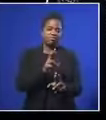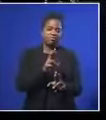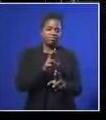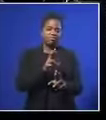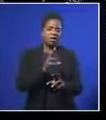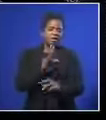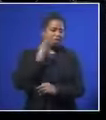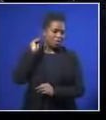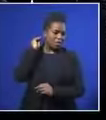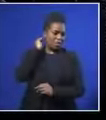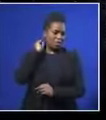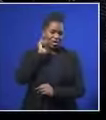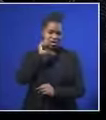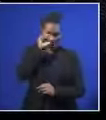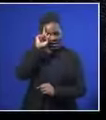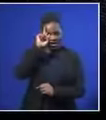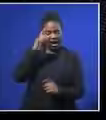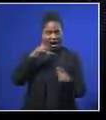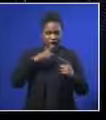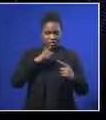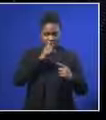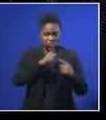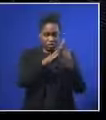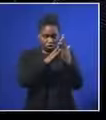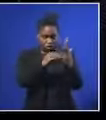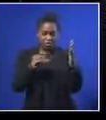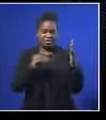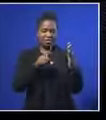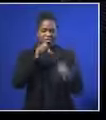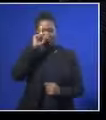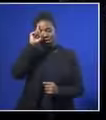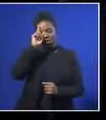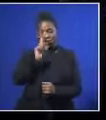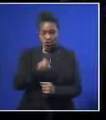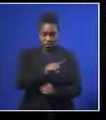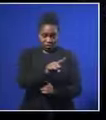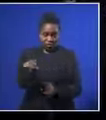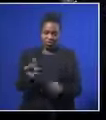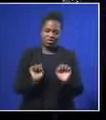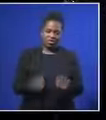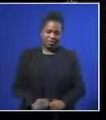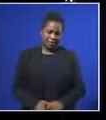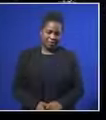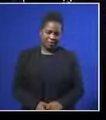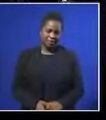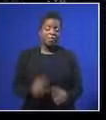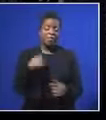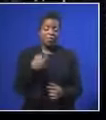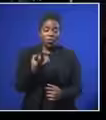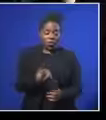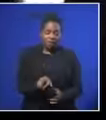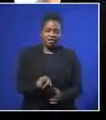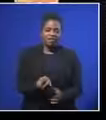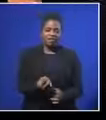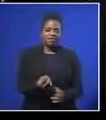And the slogan actually is be the legacy of Mandela. Now we have a challenge to